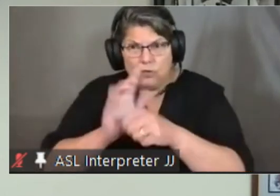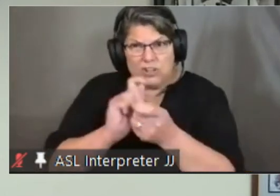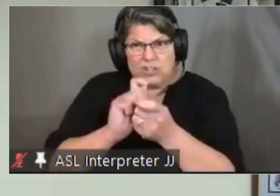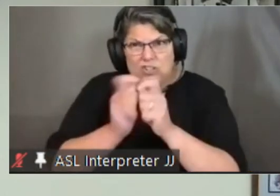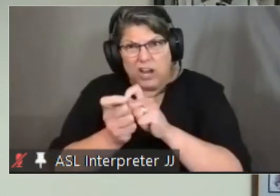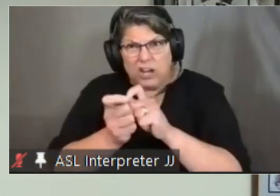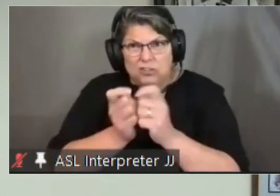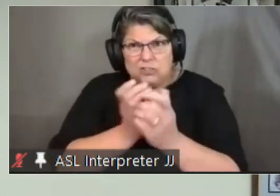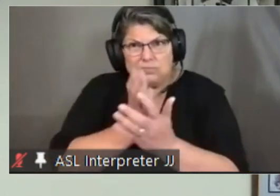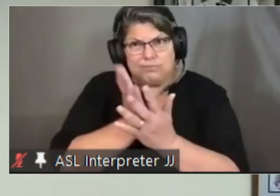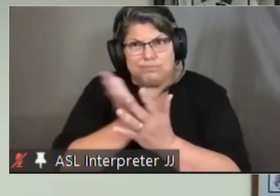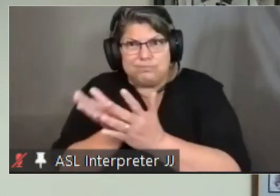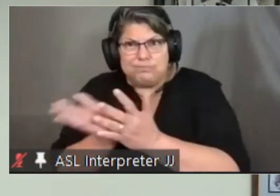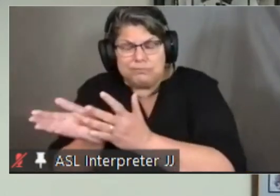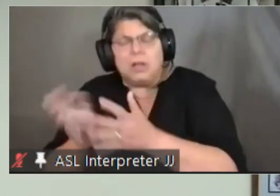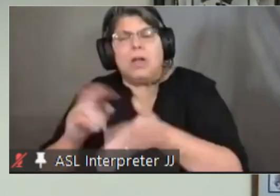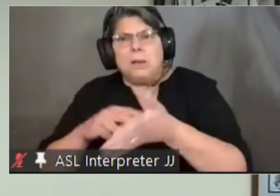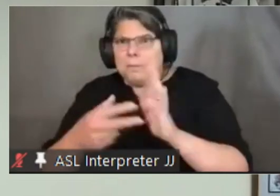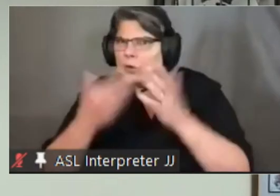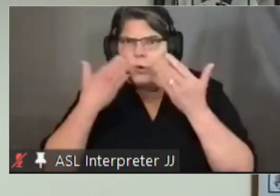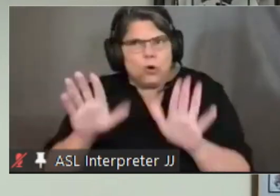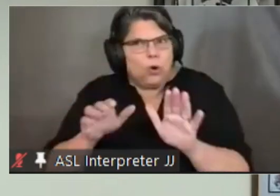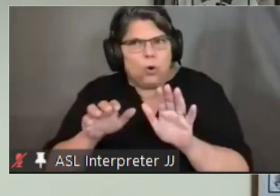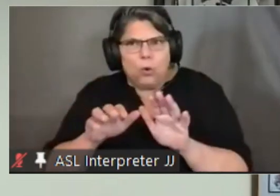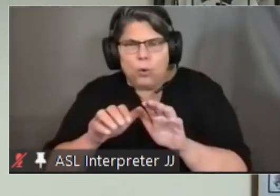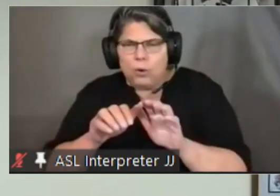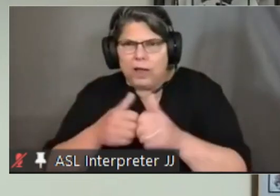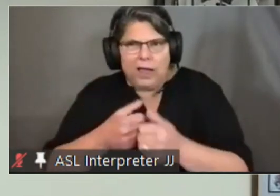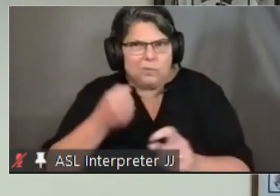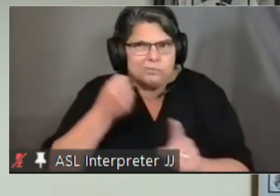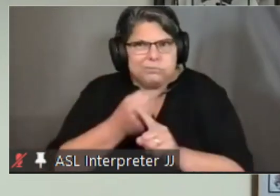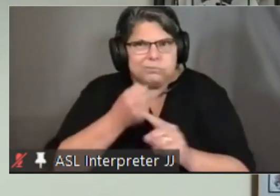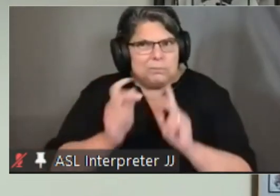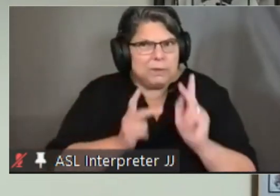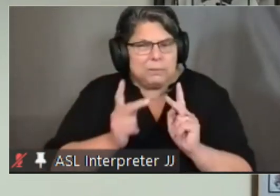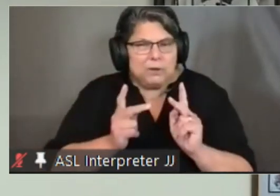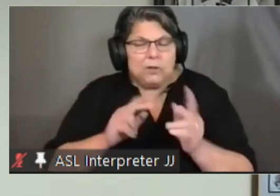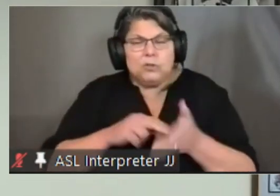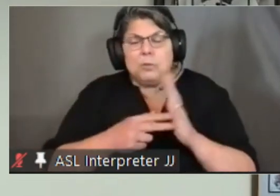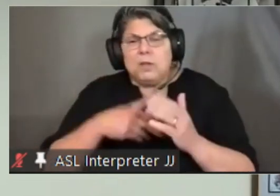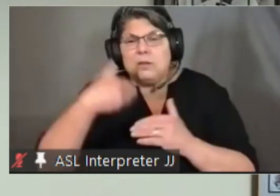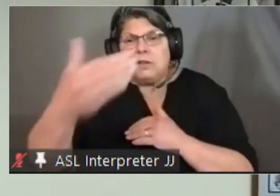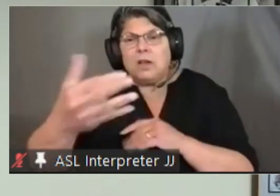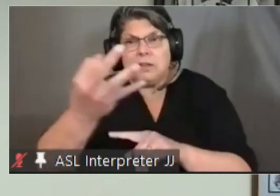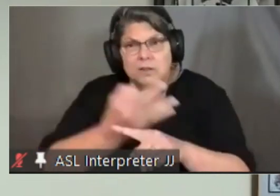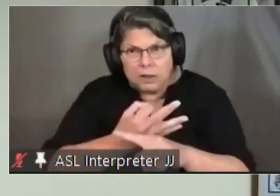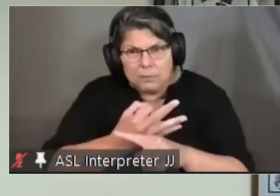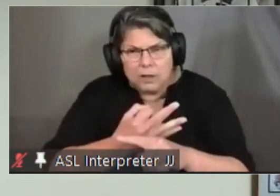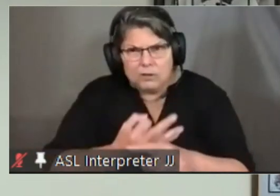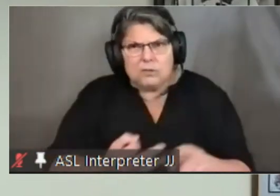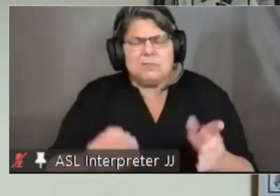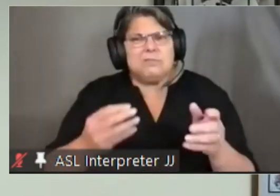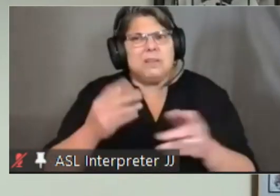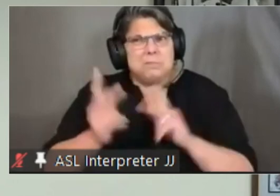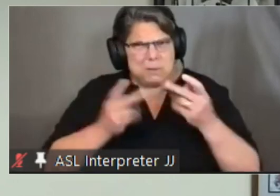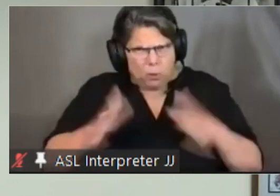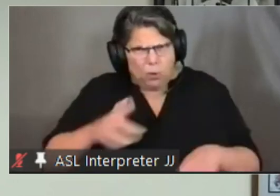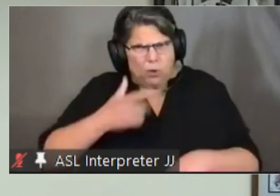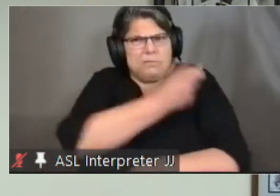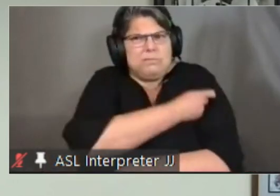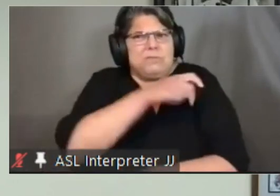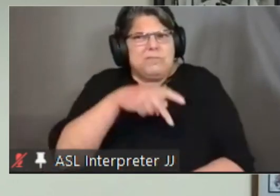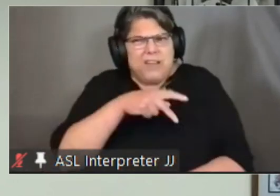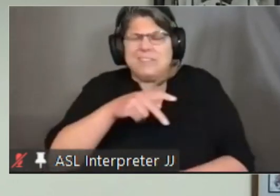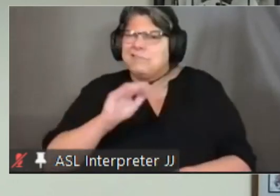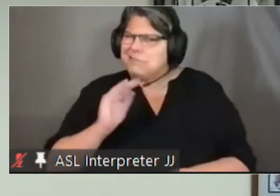if it turns out at nine months there is a higher rate of breakthroughs then we're going to probably say oh my gosh you know